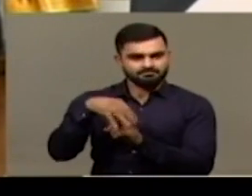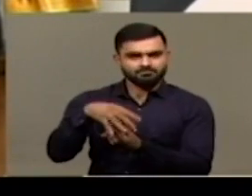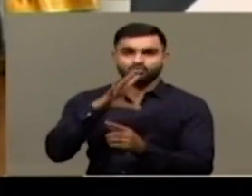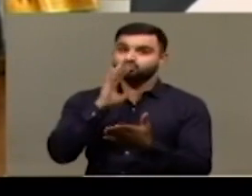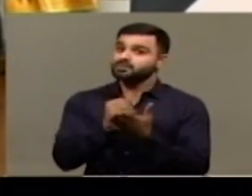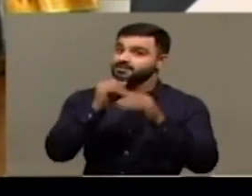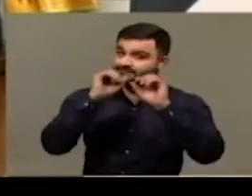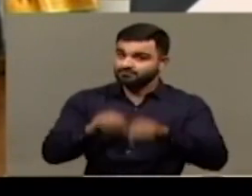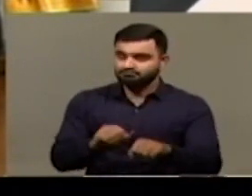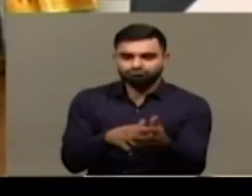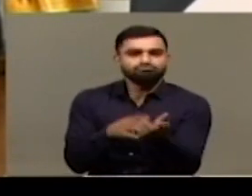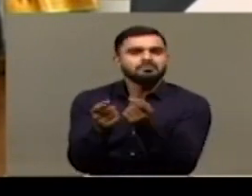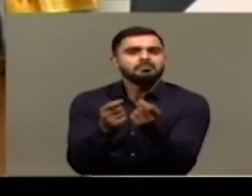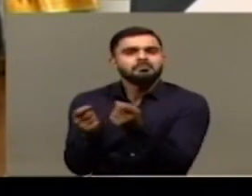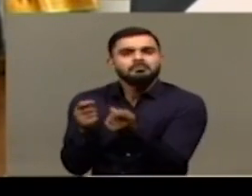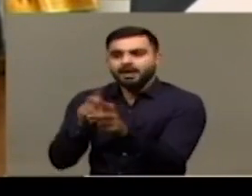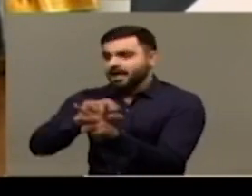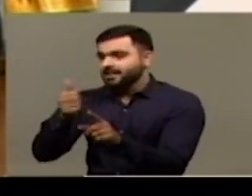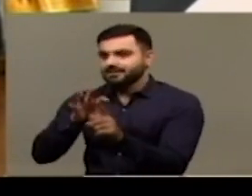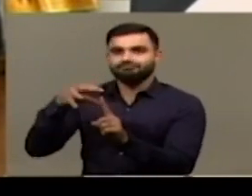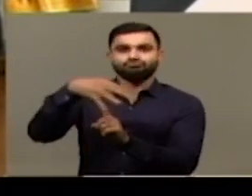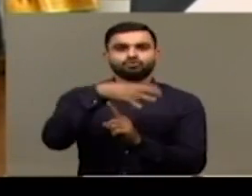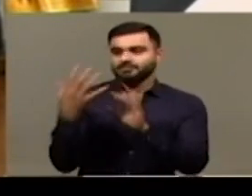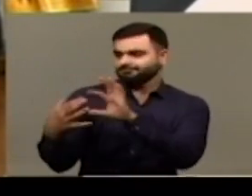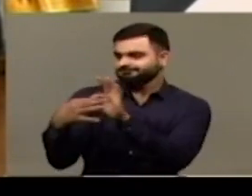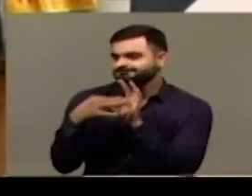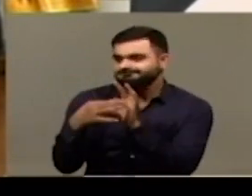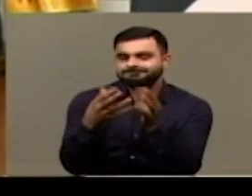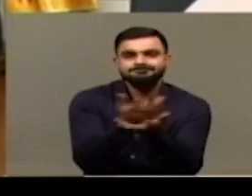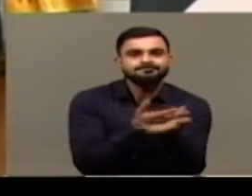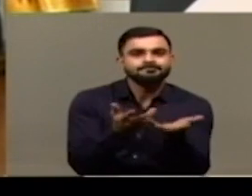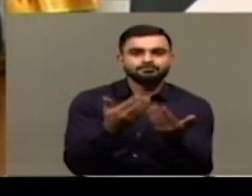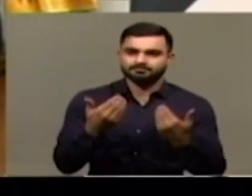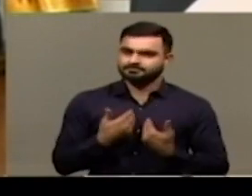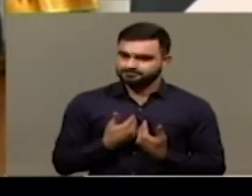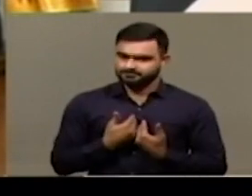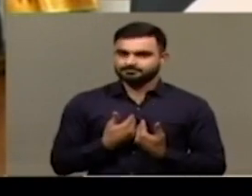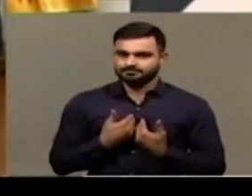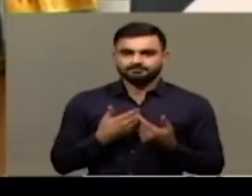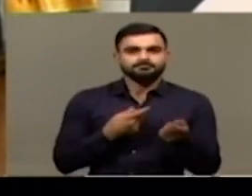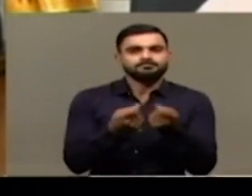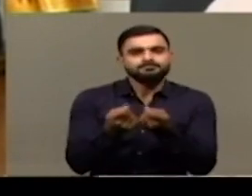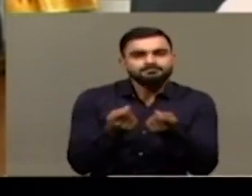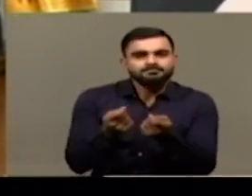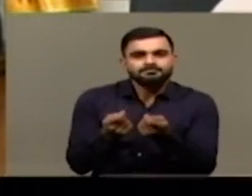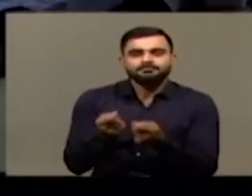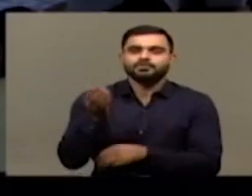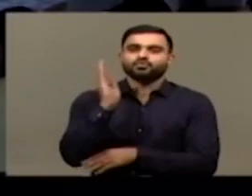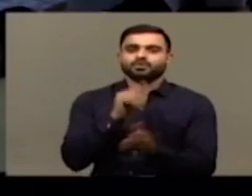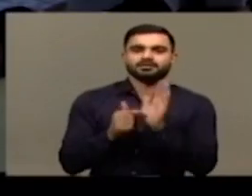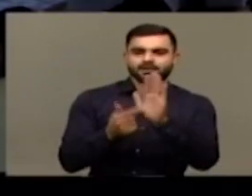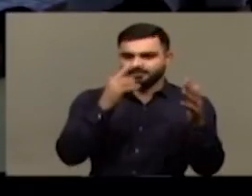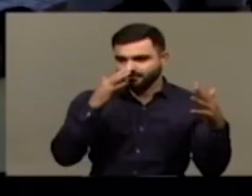as well. For instance, I am handling or I am representing the women and child development department. We have a section,